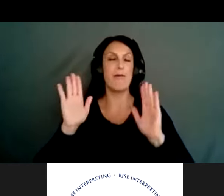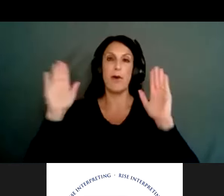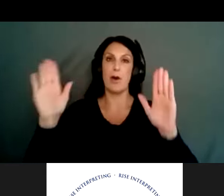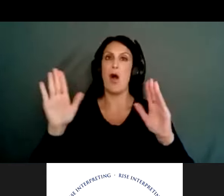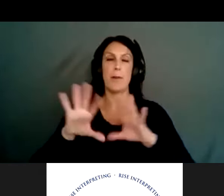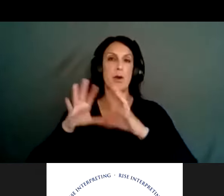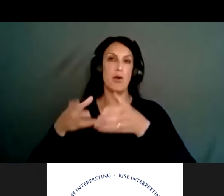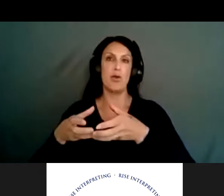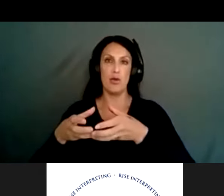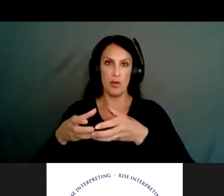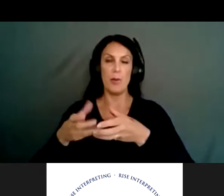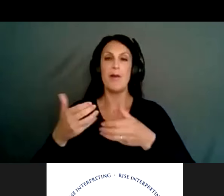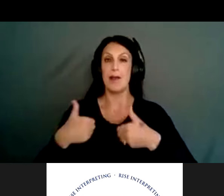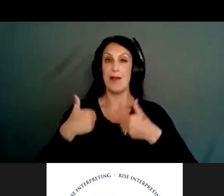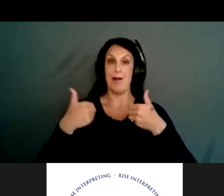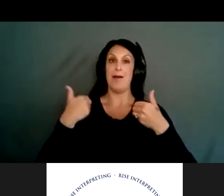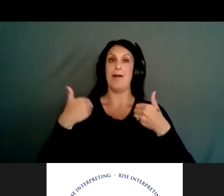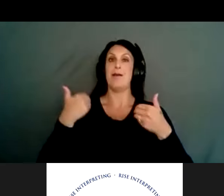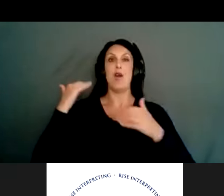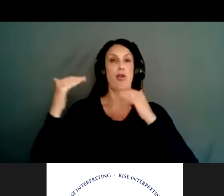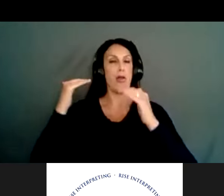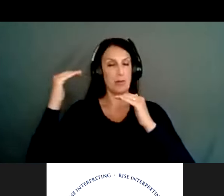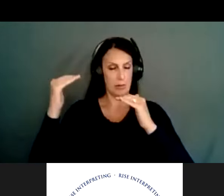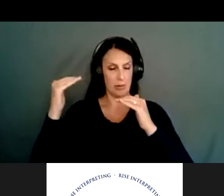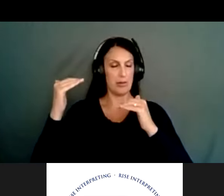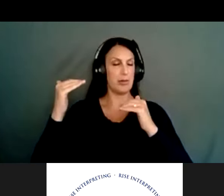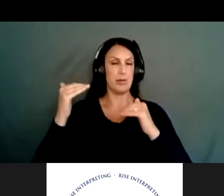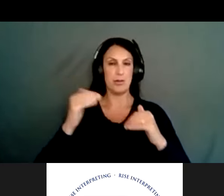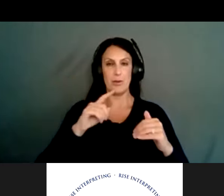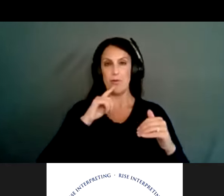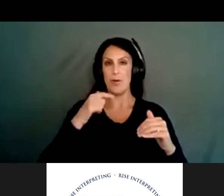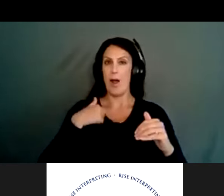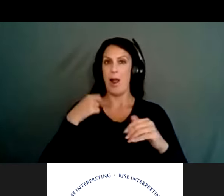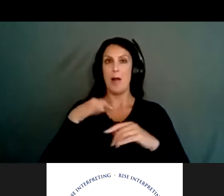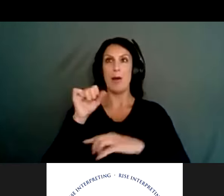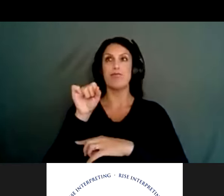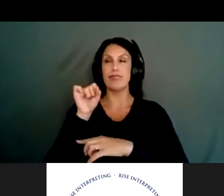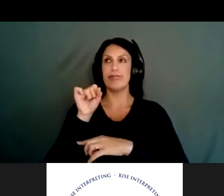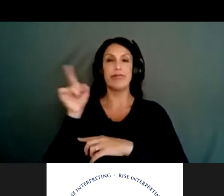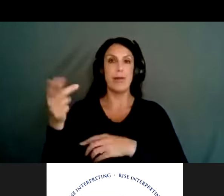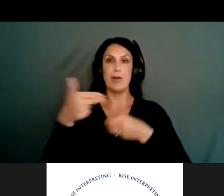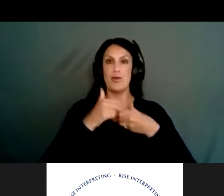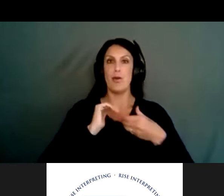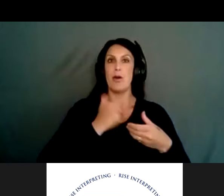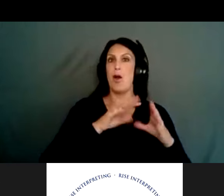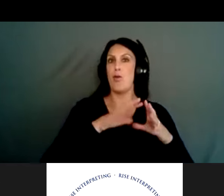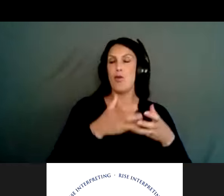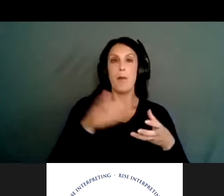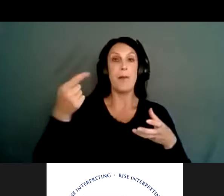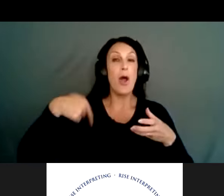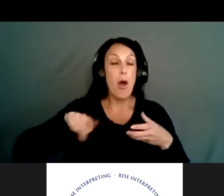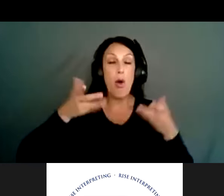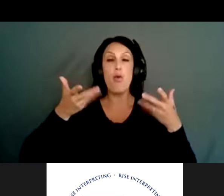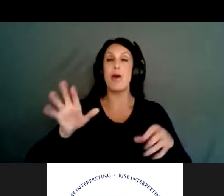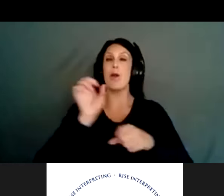um, young adults that kind of blew us away in the last meeting when we had them in there. Um, they're actually already working